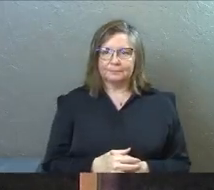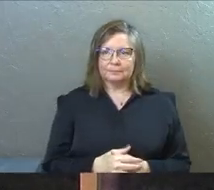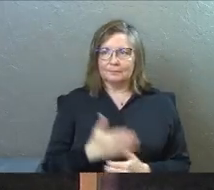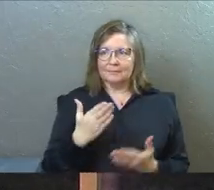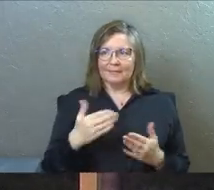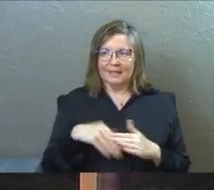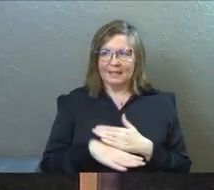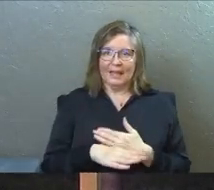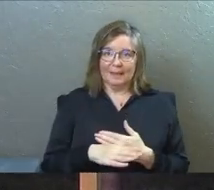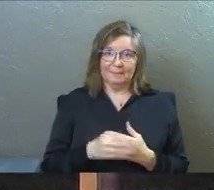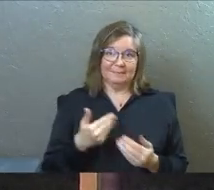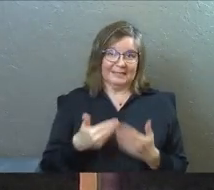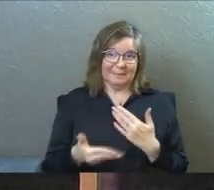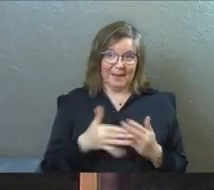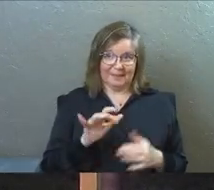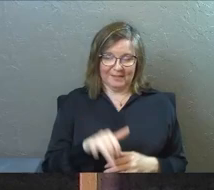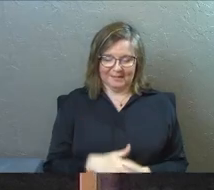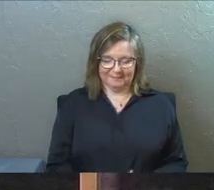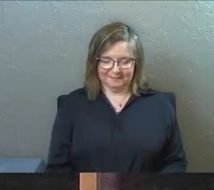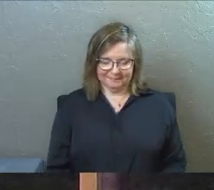Maybe you came in spite of them.